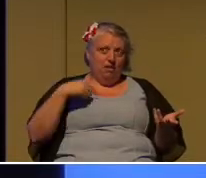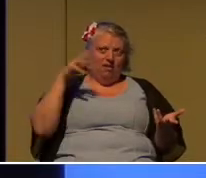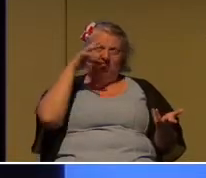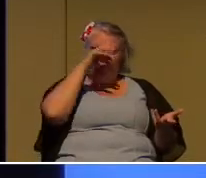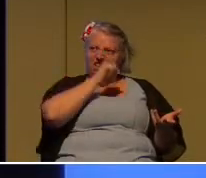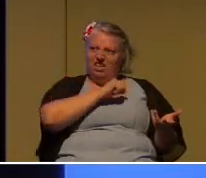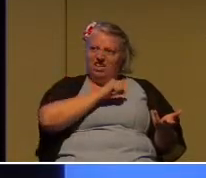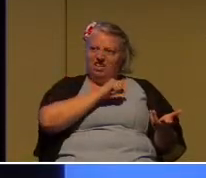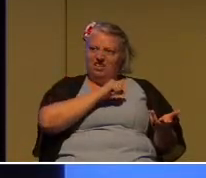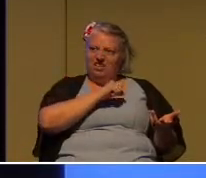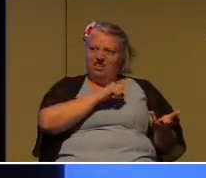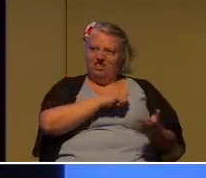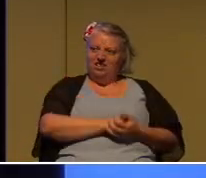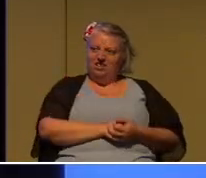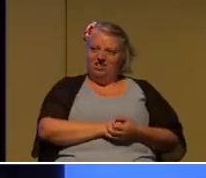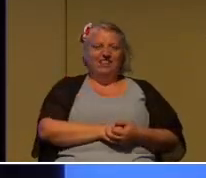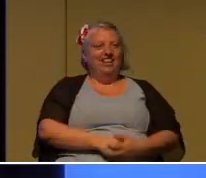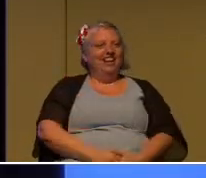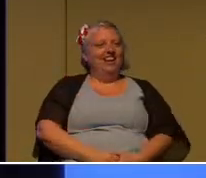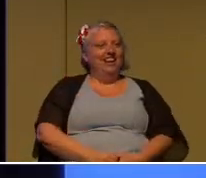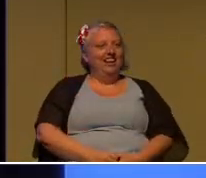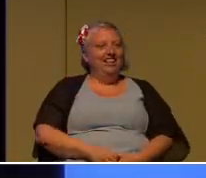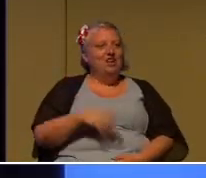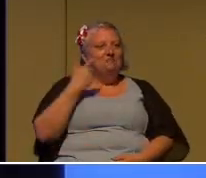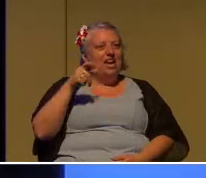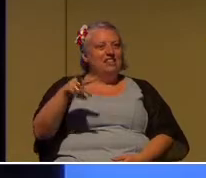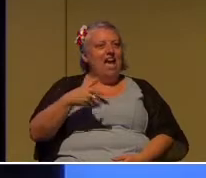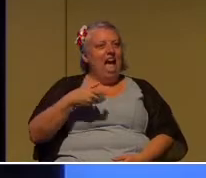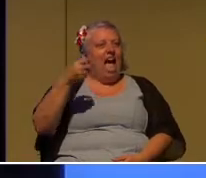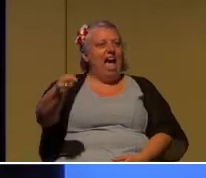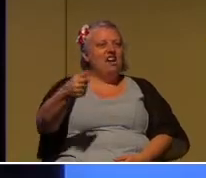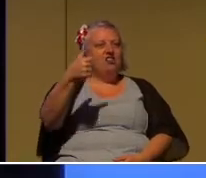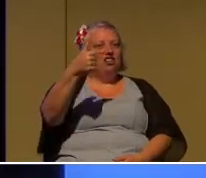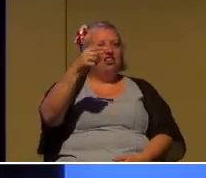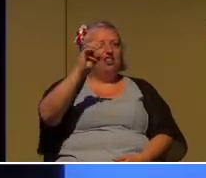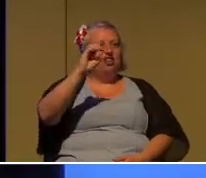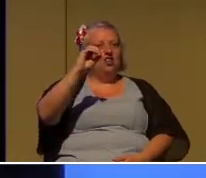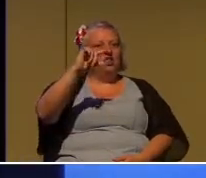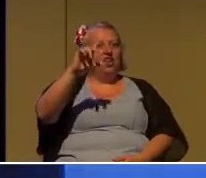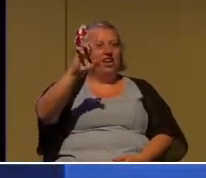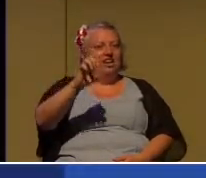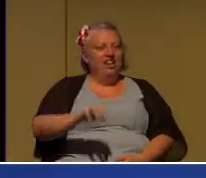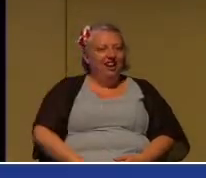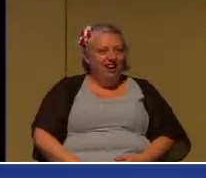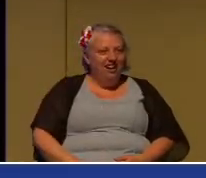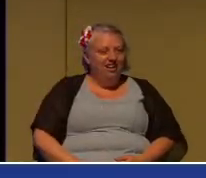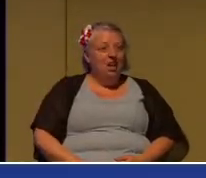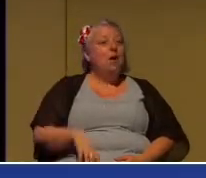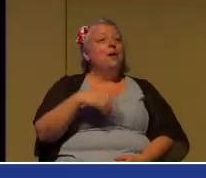Love it. Because as the saying goes, if God closes one door,